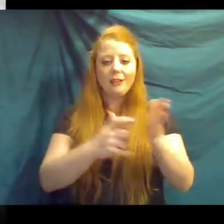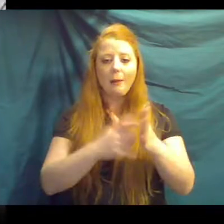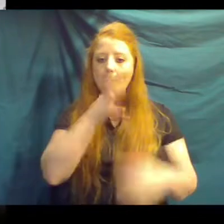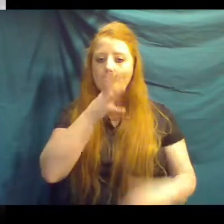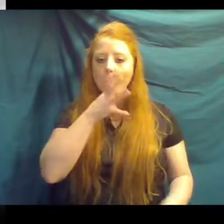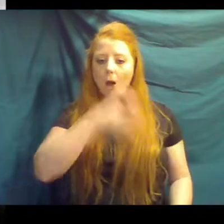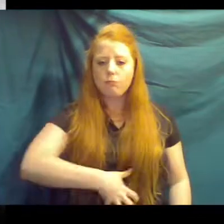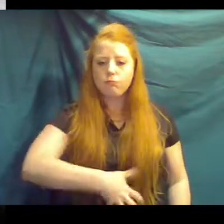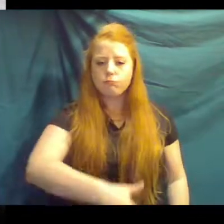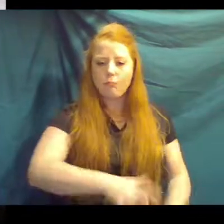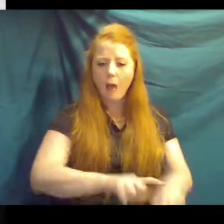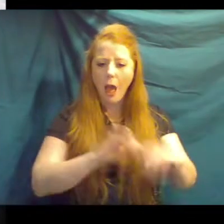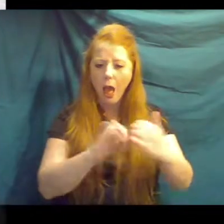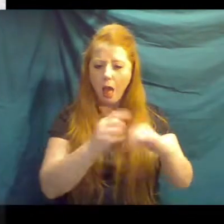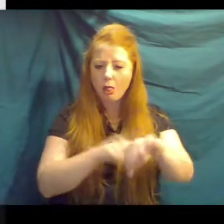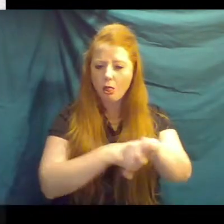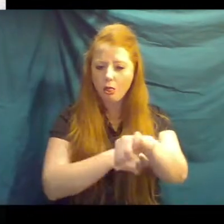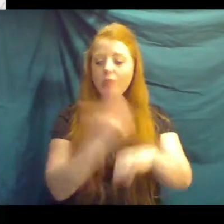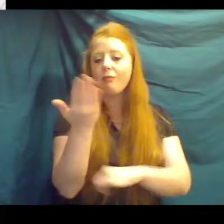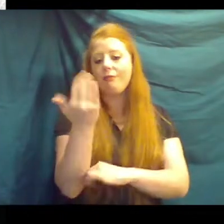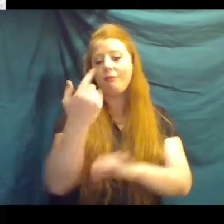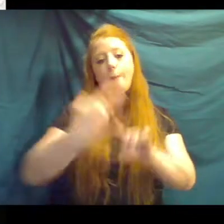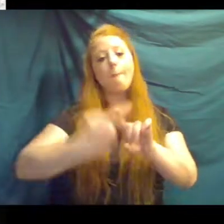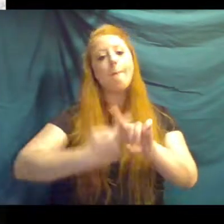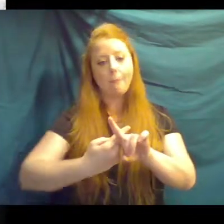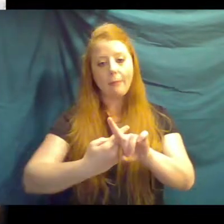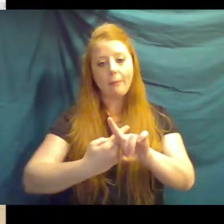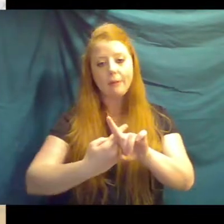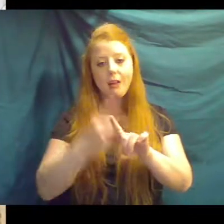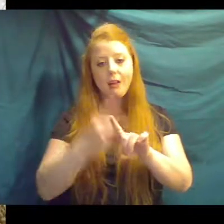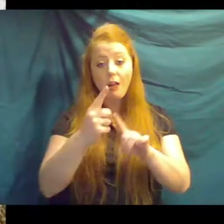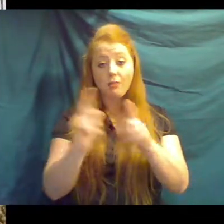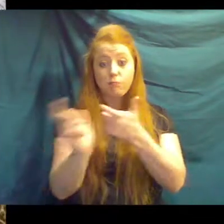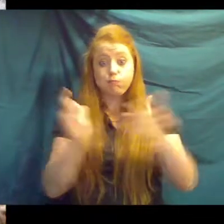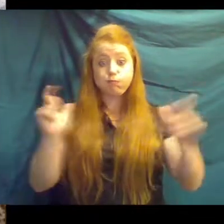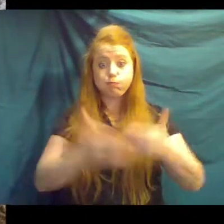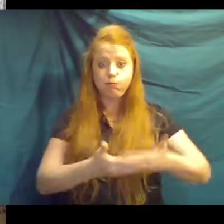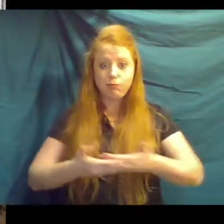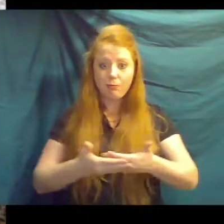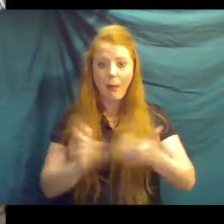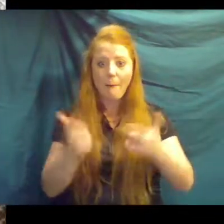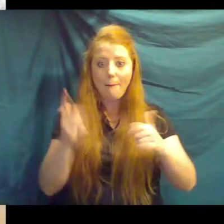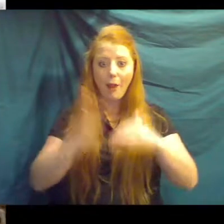their gestation is 15 months long and they come out very large, much larger than the average human actually.